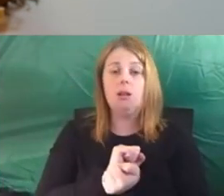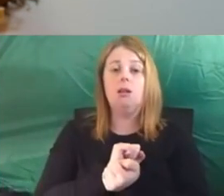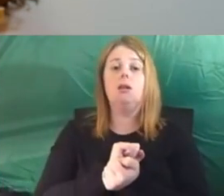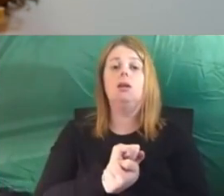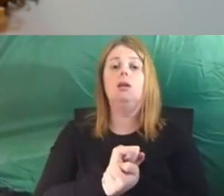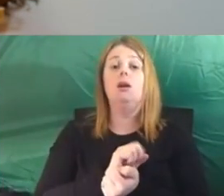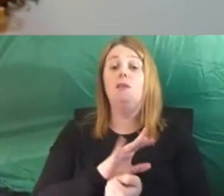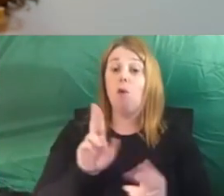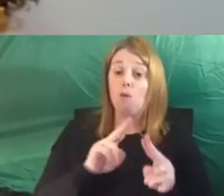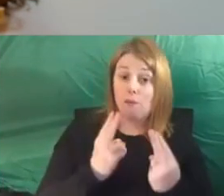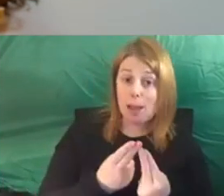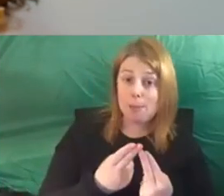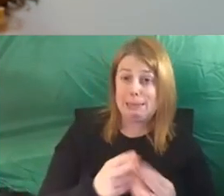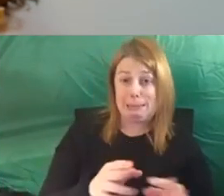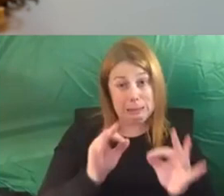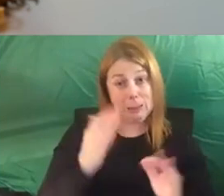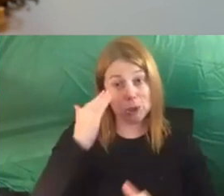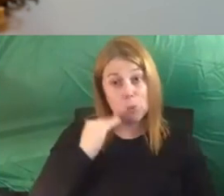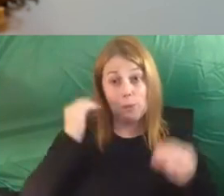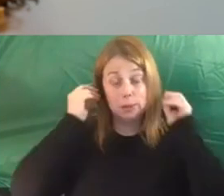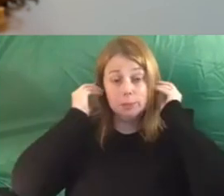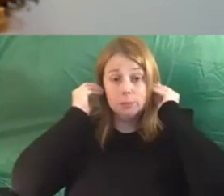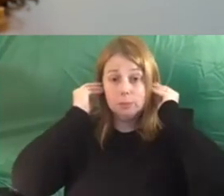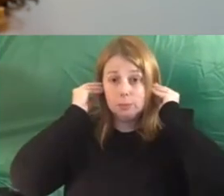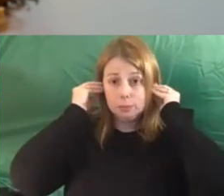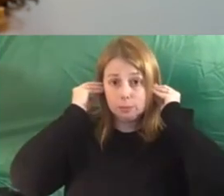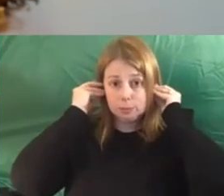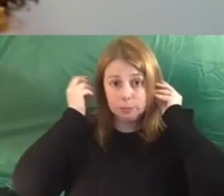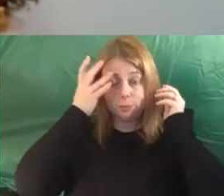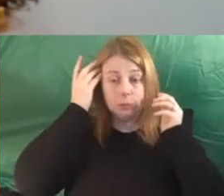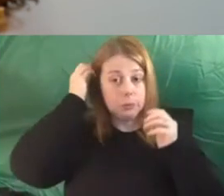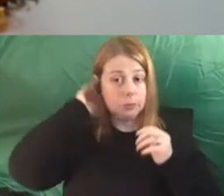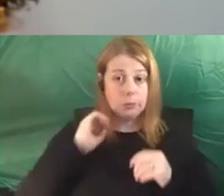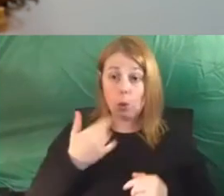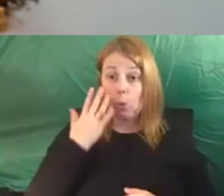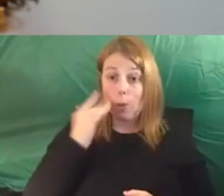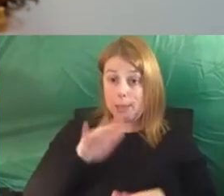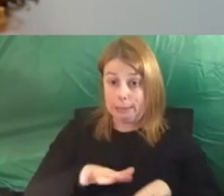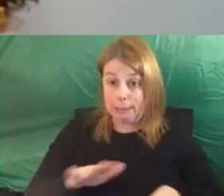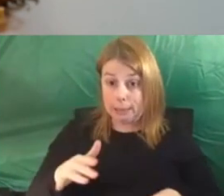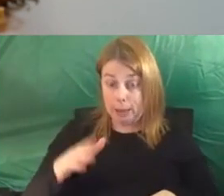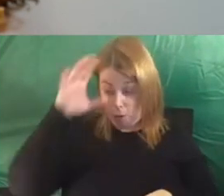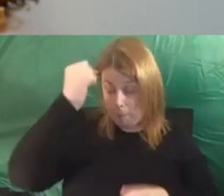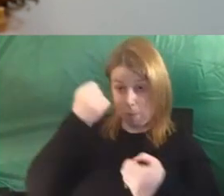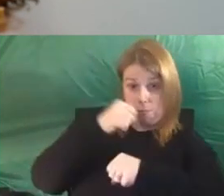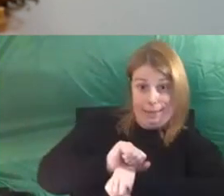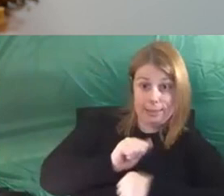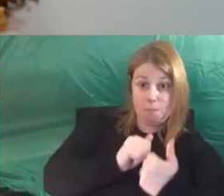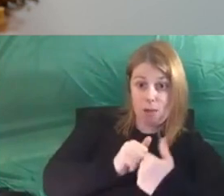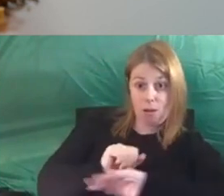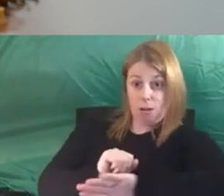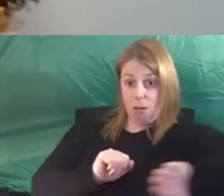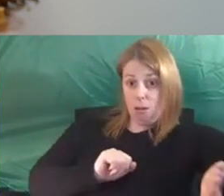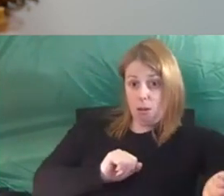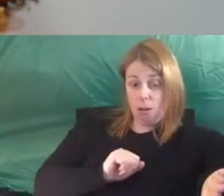families and for women. As a kid, I remember protecting my brother and having to shield him and